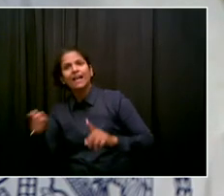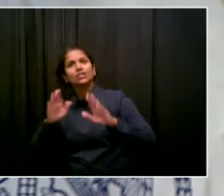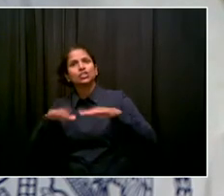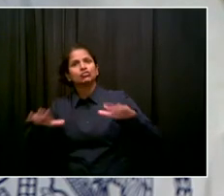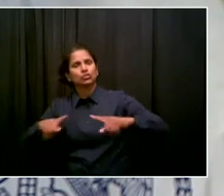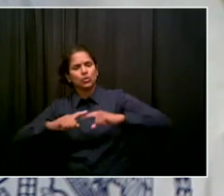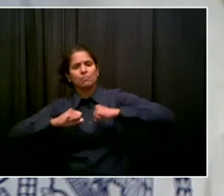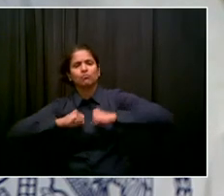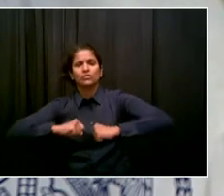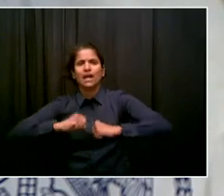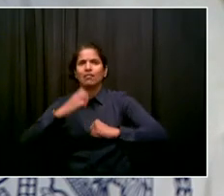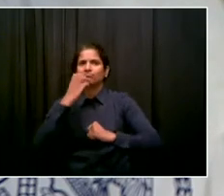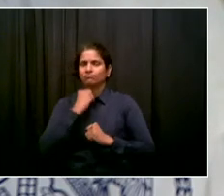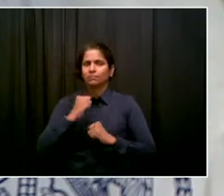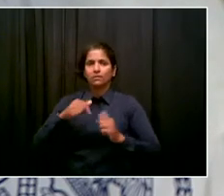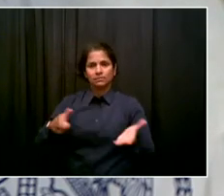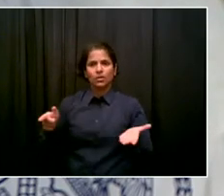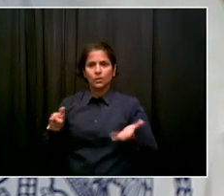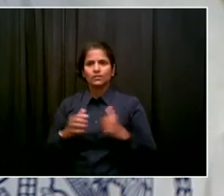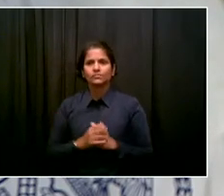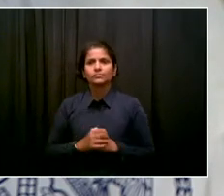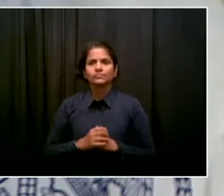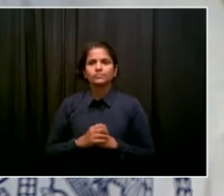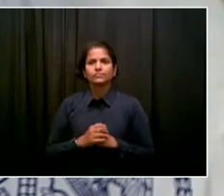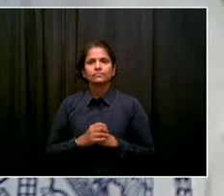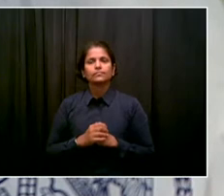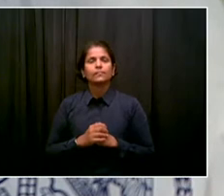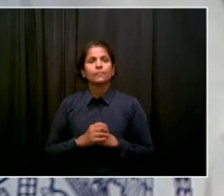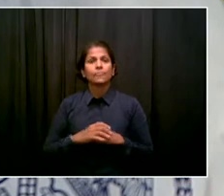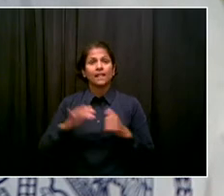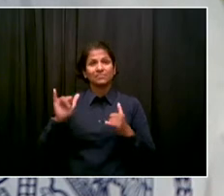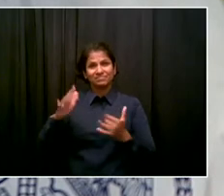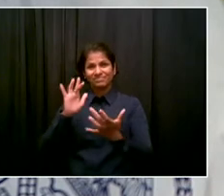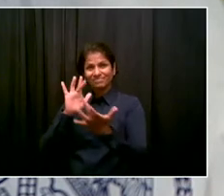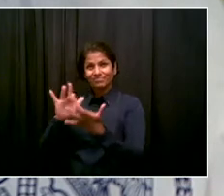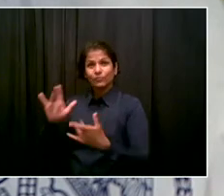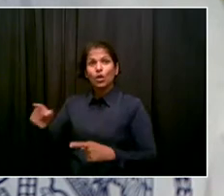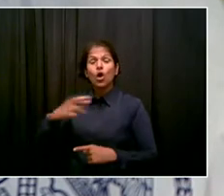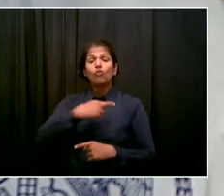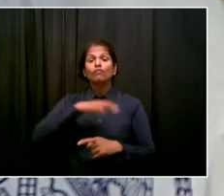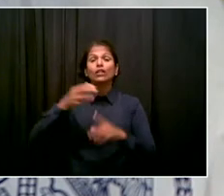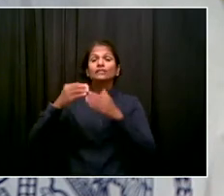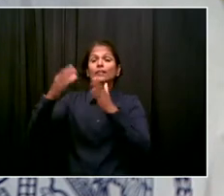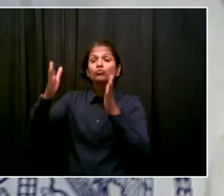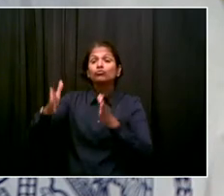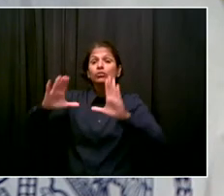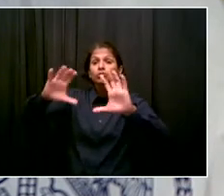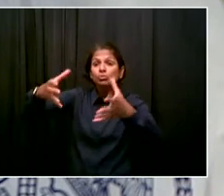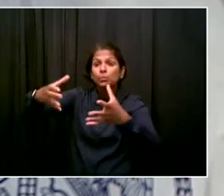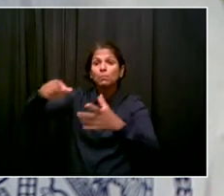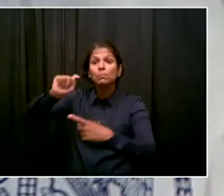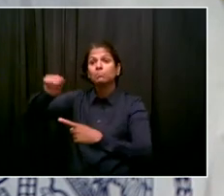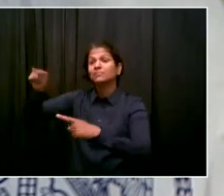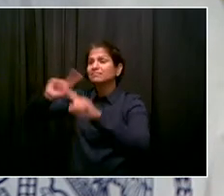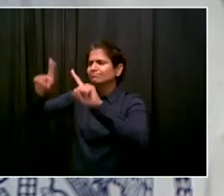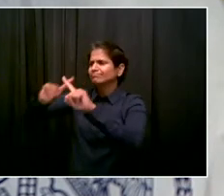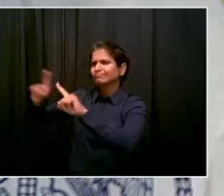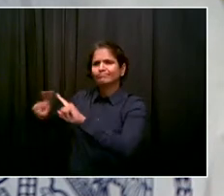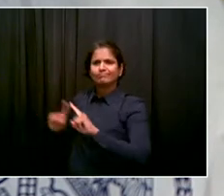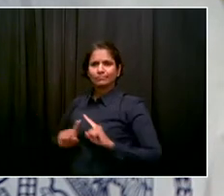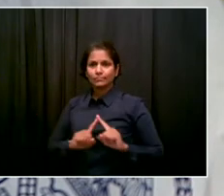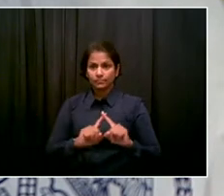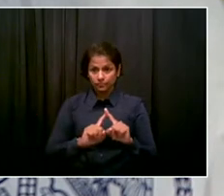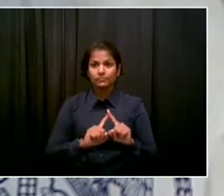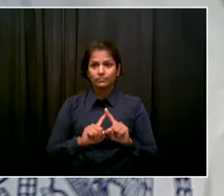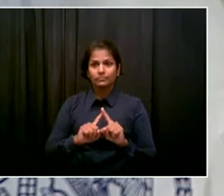It is about engaging houses of worship. It's about being ubiquitous in public housing. We're going to do all of the above. And the numbers keep moving.